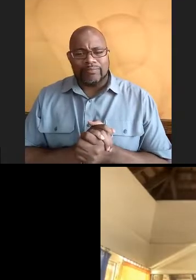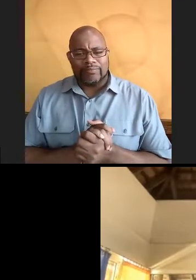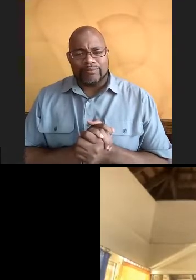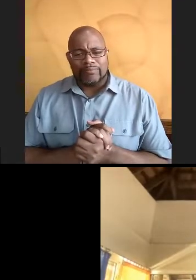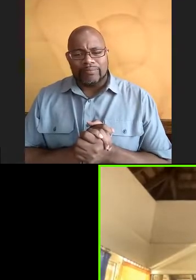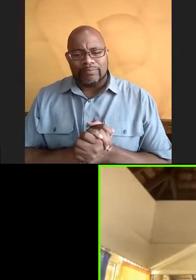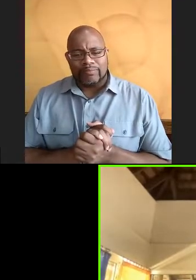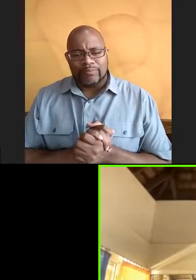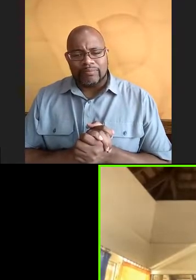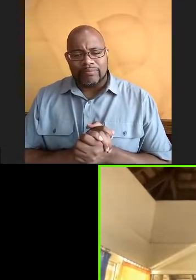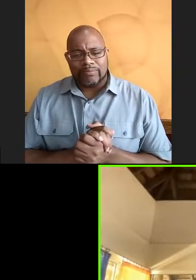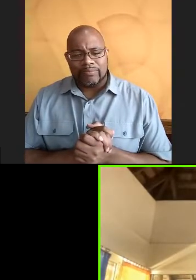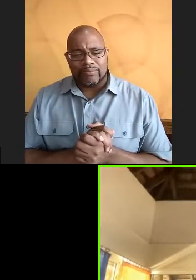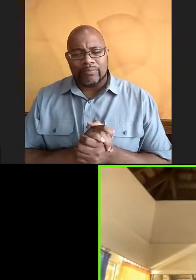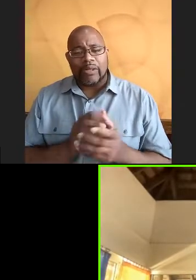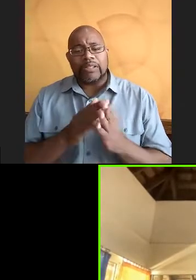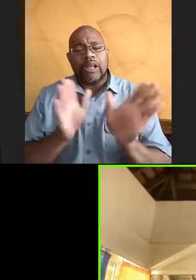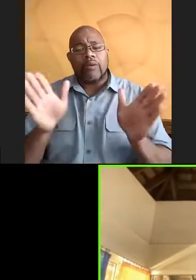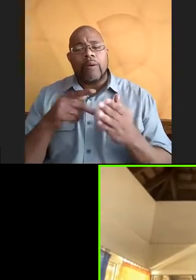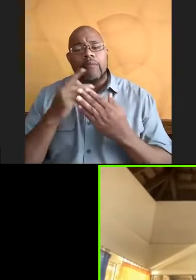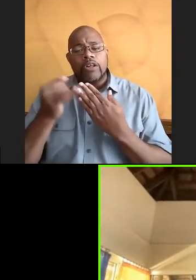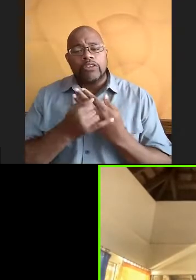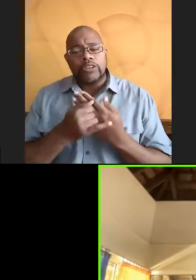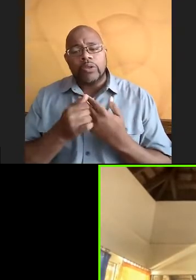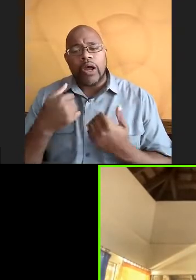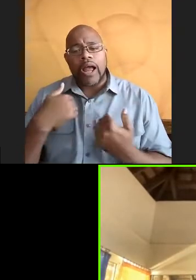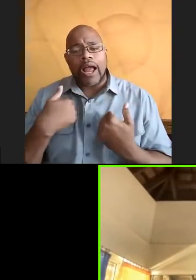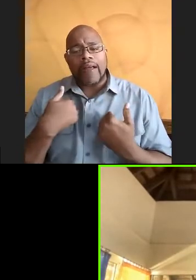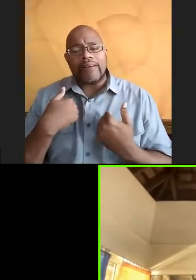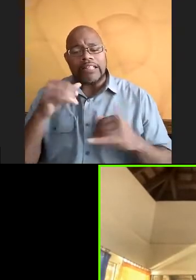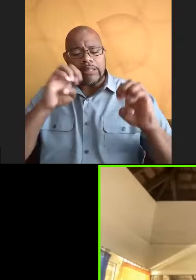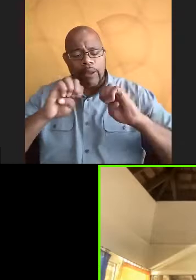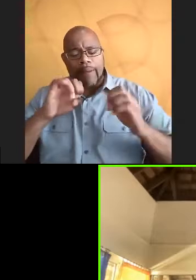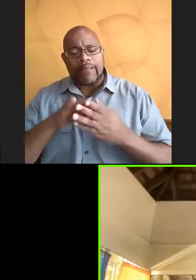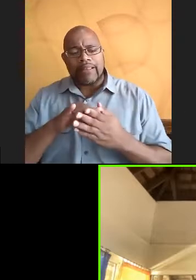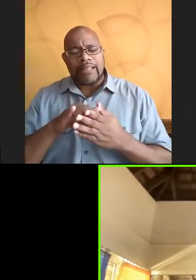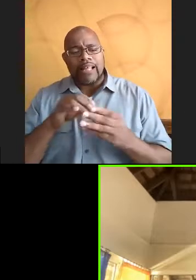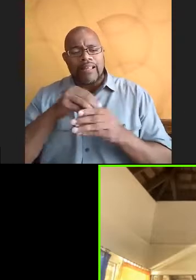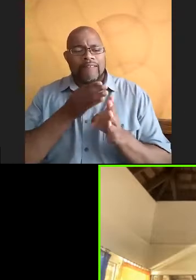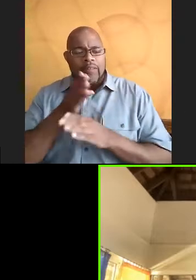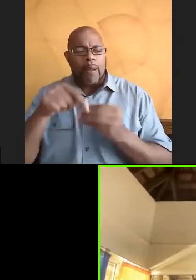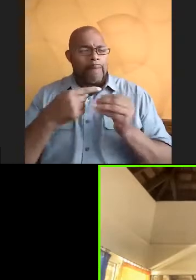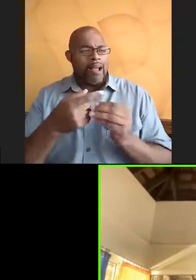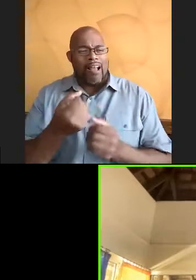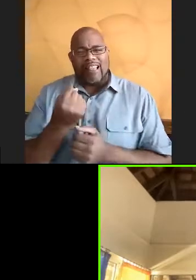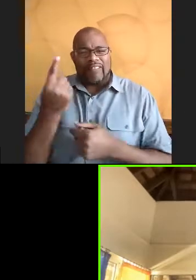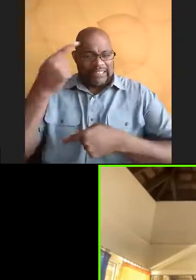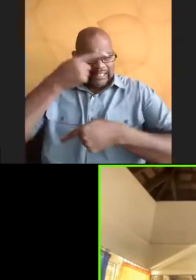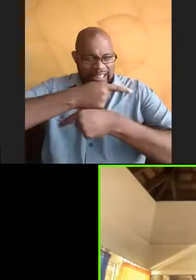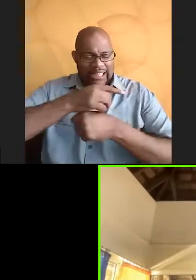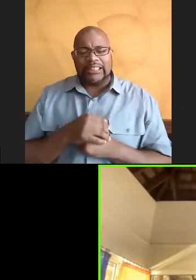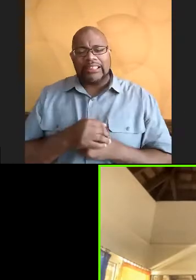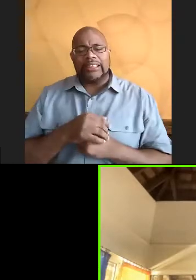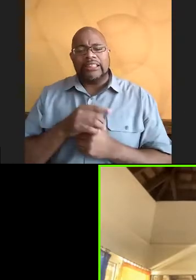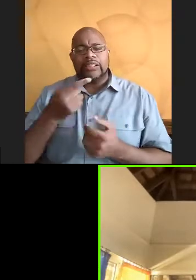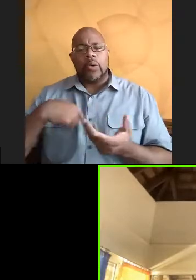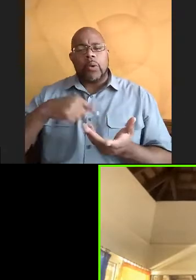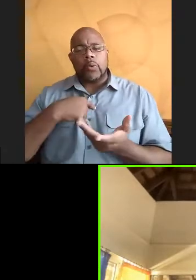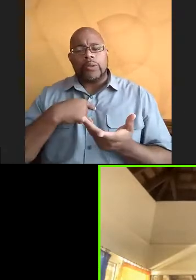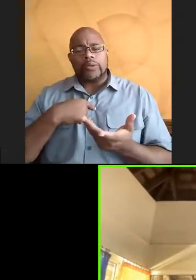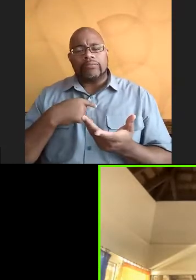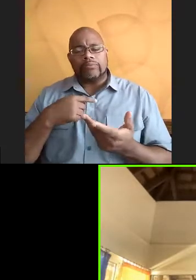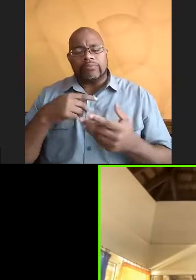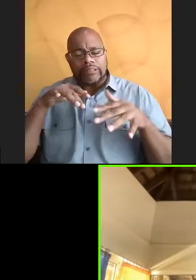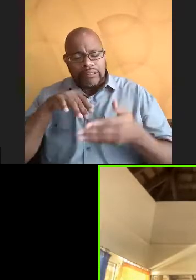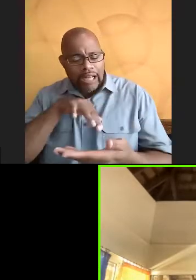So our general project is we have an experiment that's been out in the field for about 11 days. And we are specifically studying